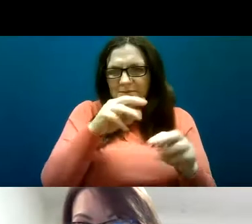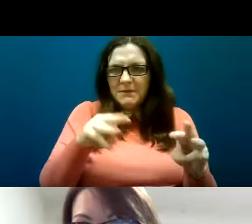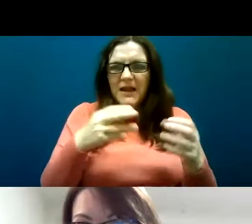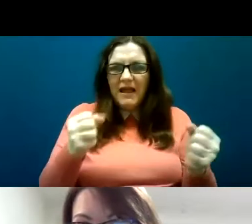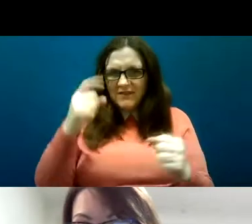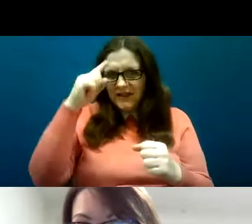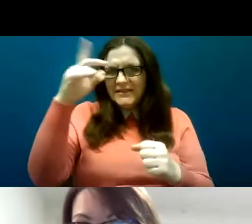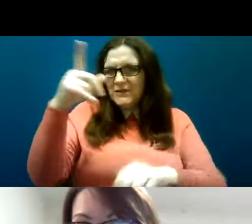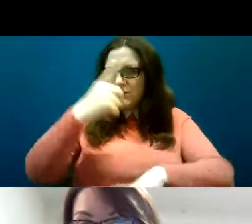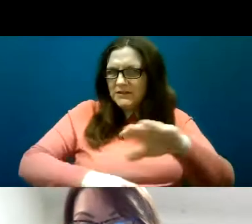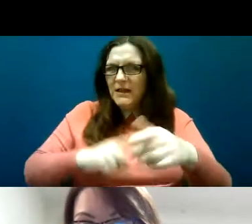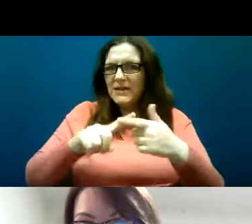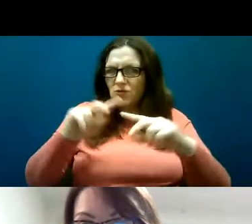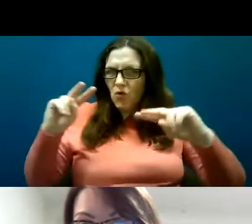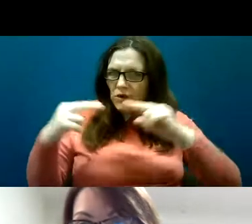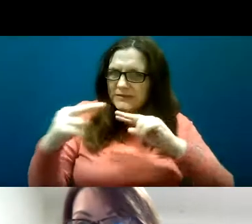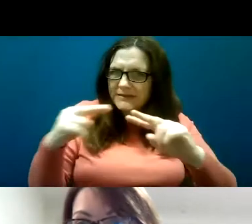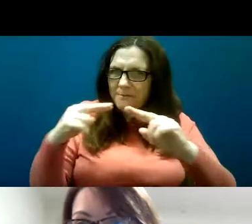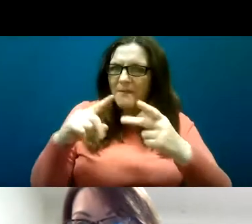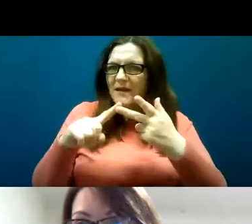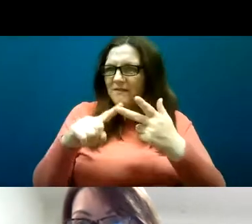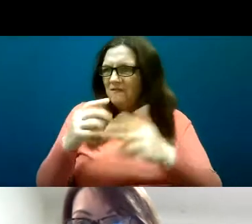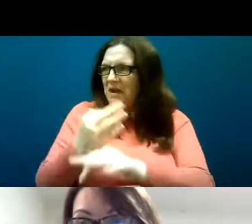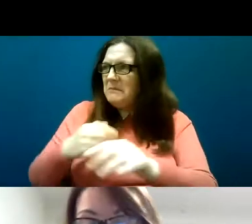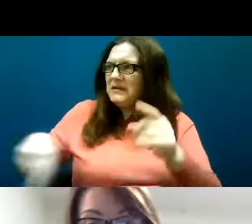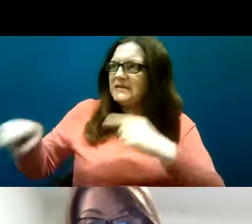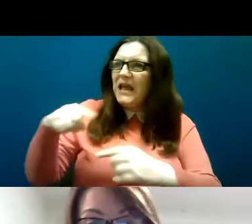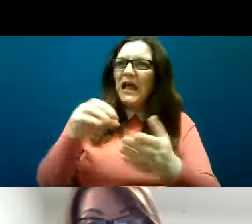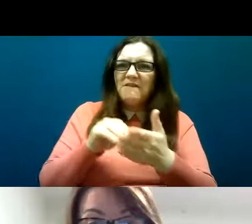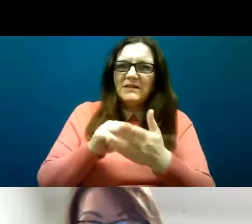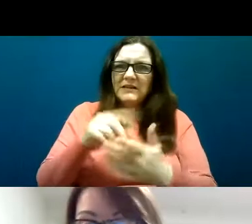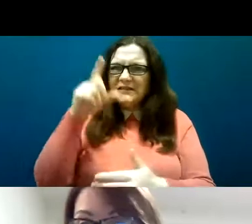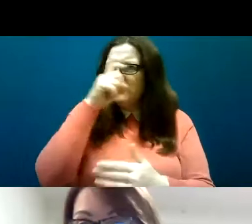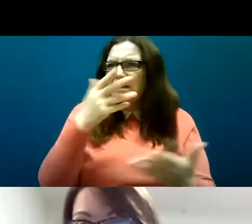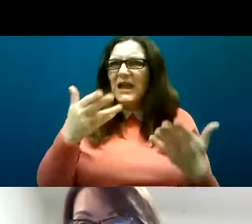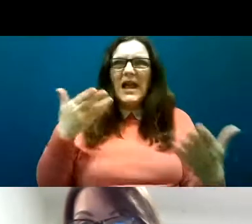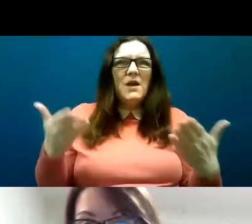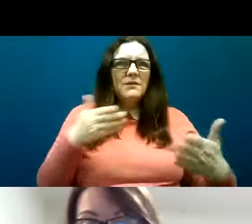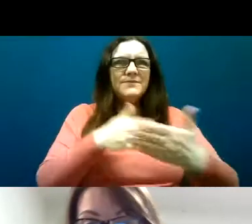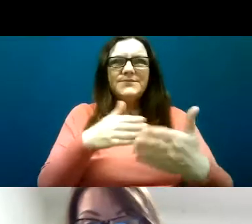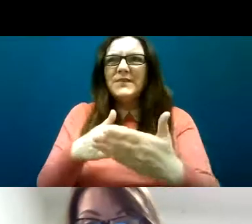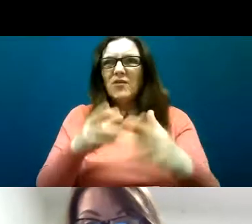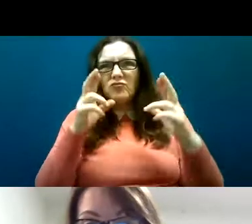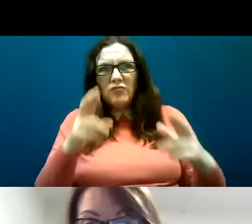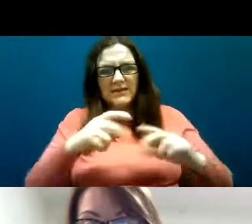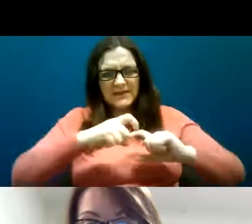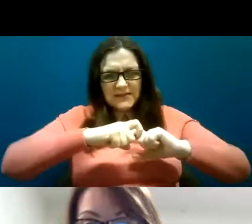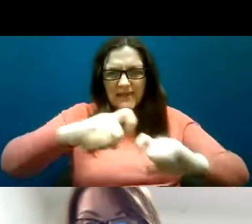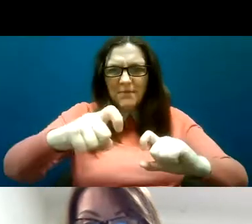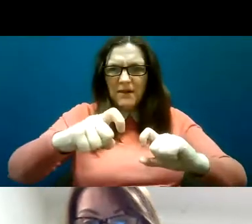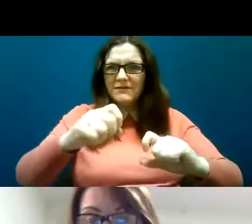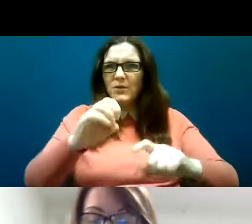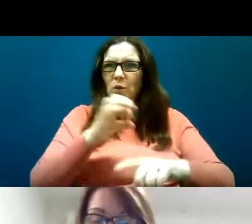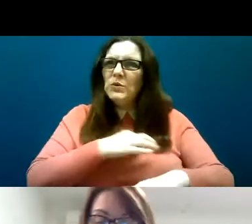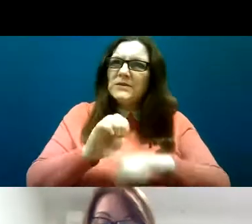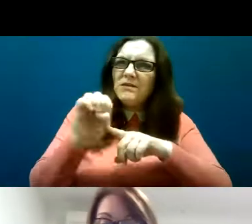intellectual disability and autism and their families are finding to get stable, adequate, quality housing.